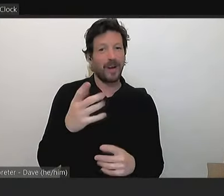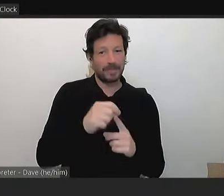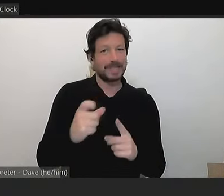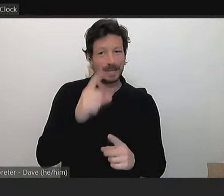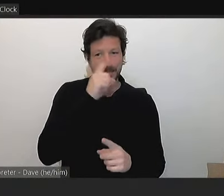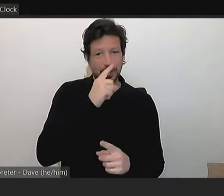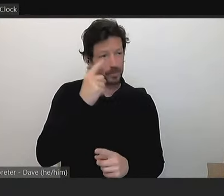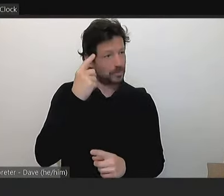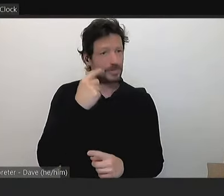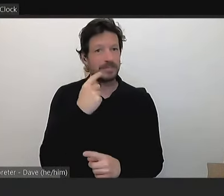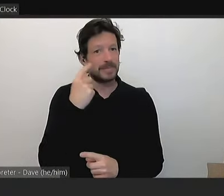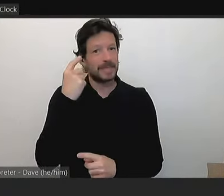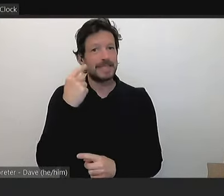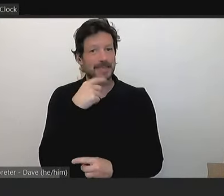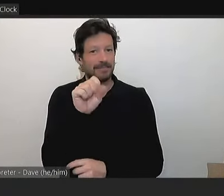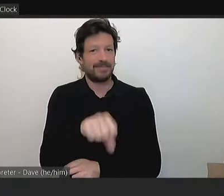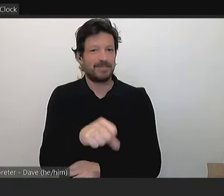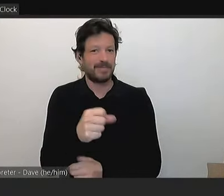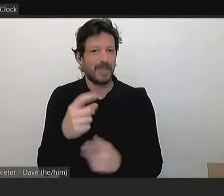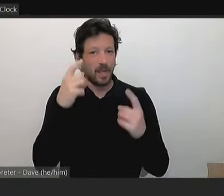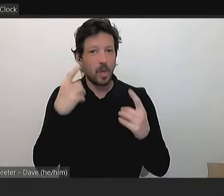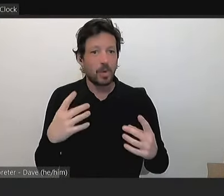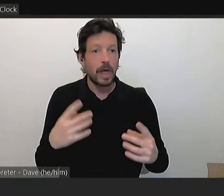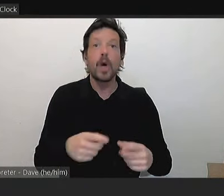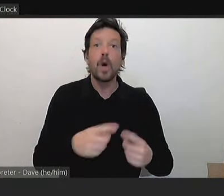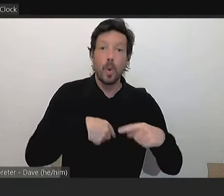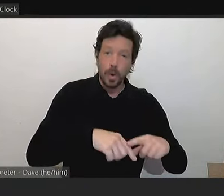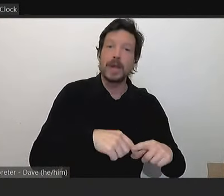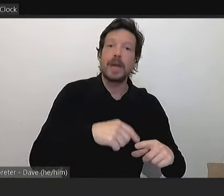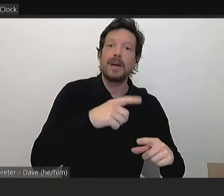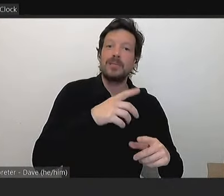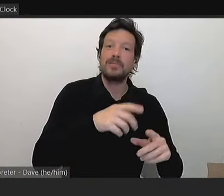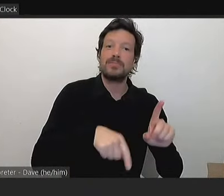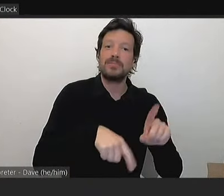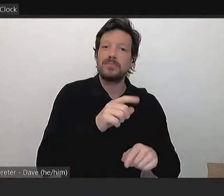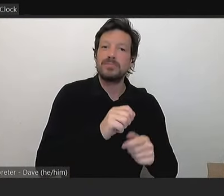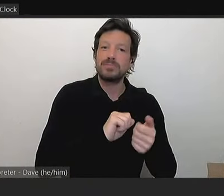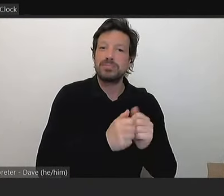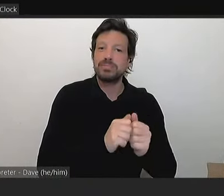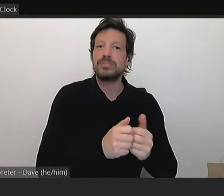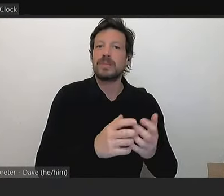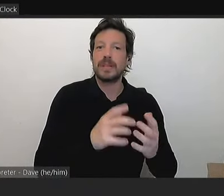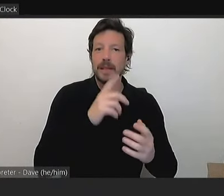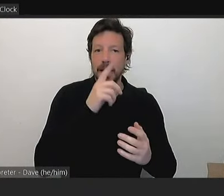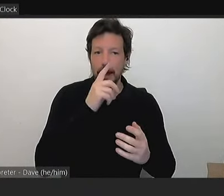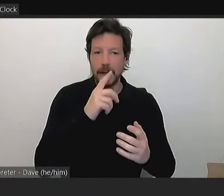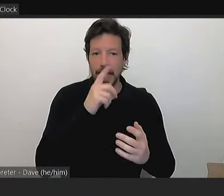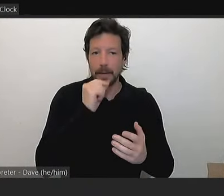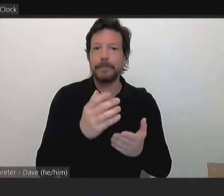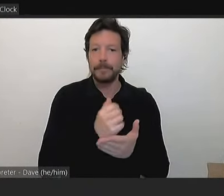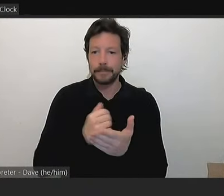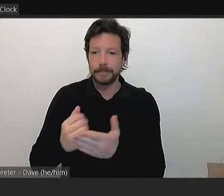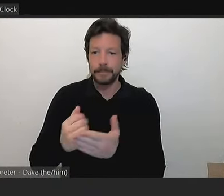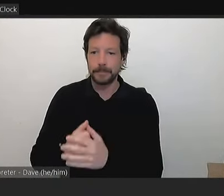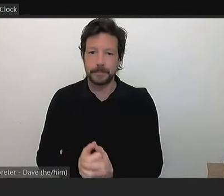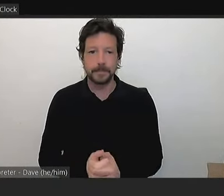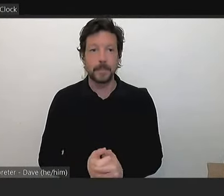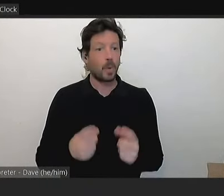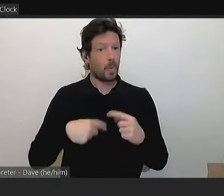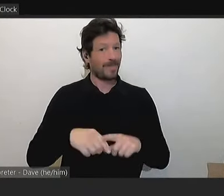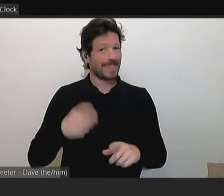no to gaming revenue. Our volunteer board has spent thousands of hours this year delivering on this purpose,